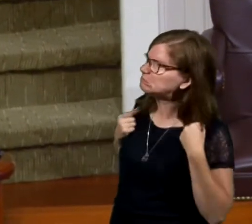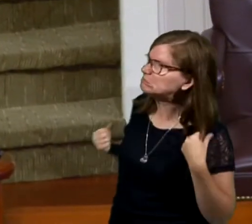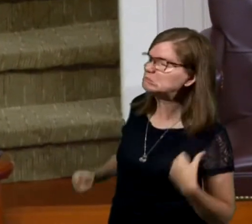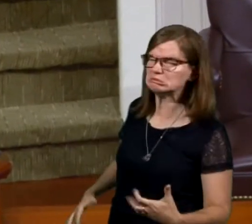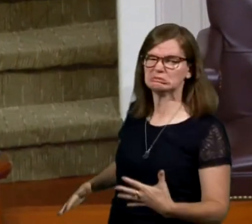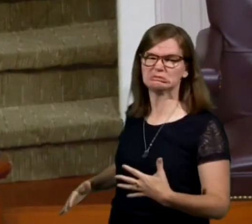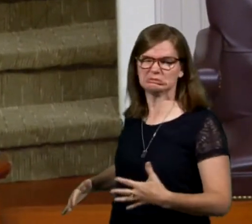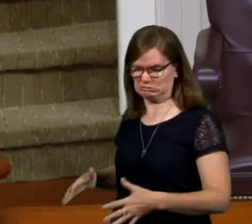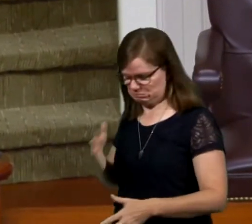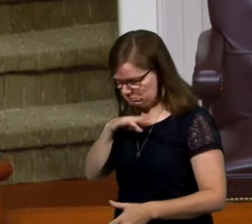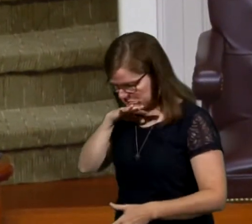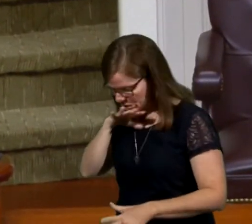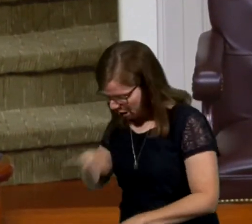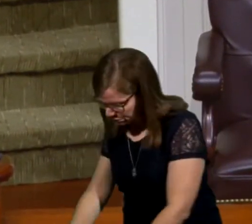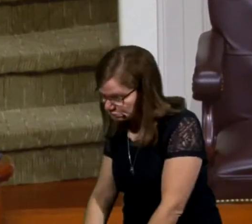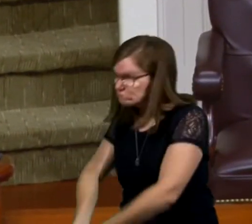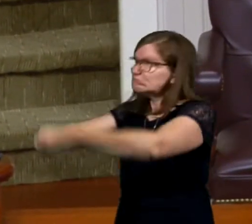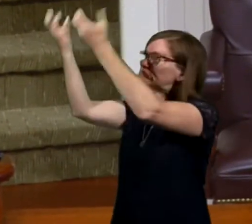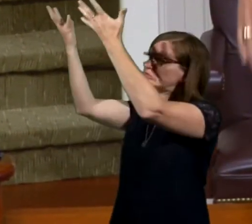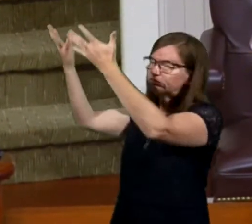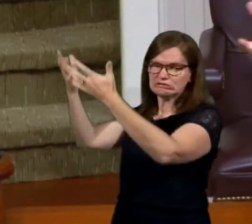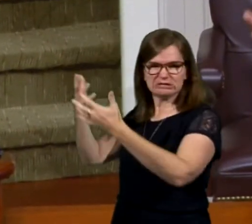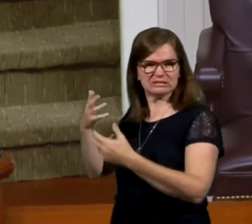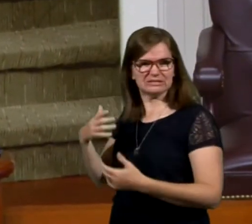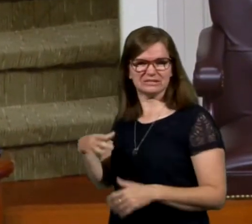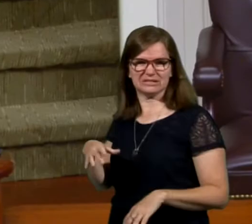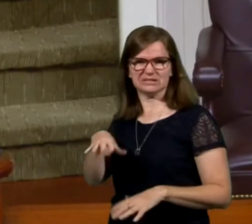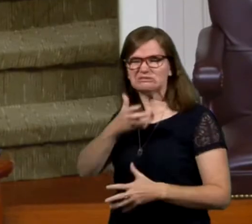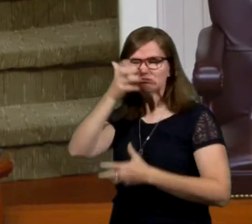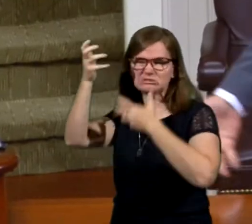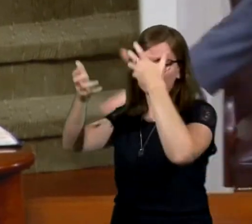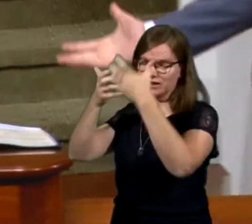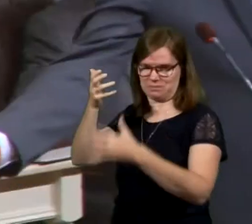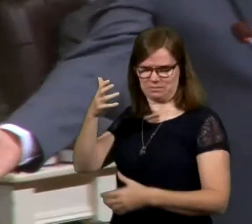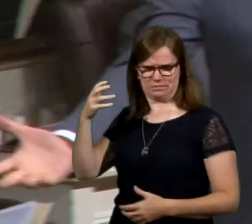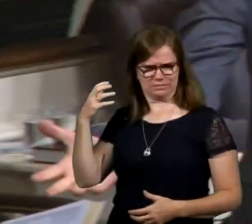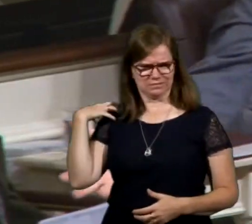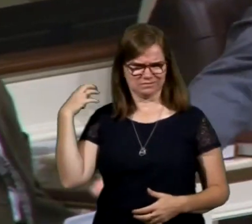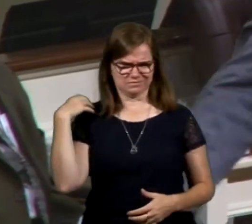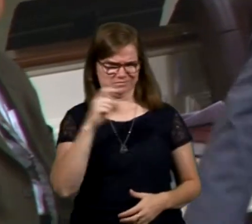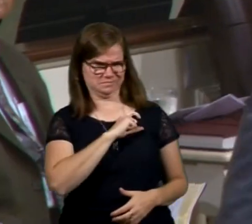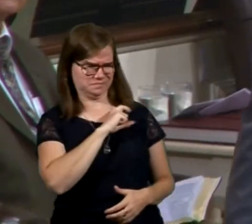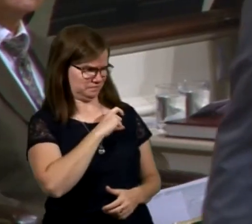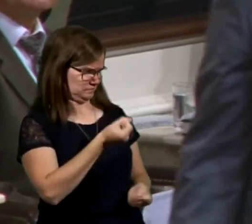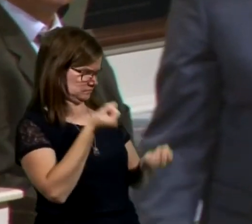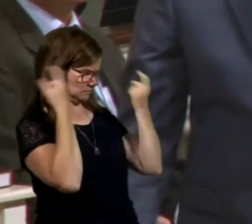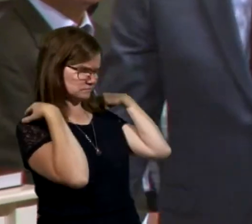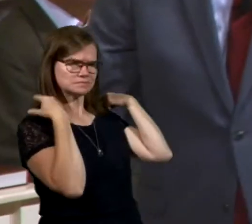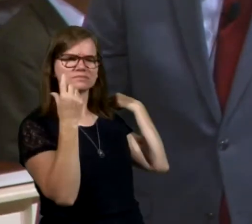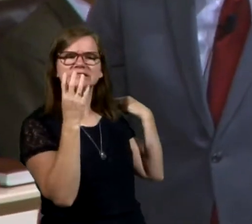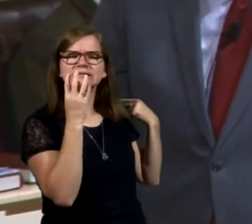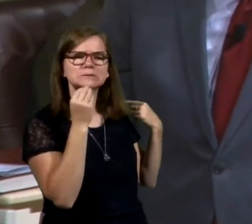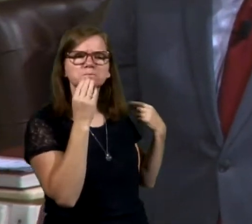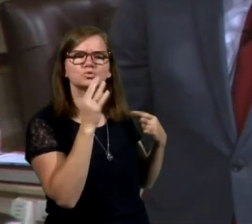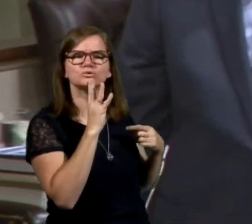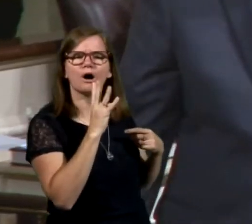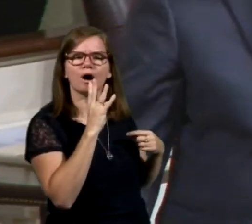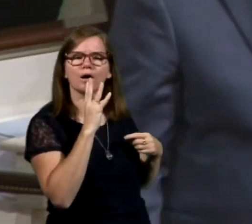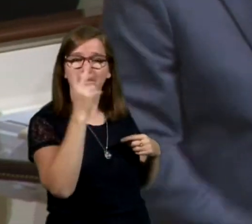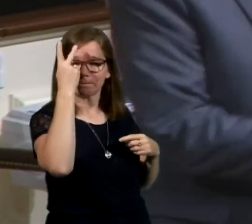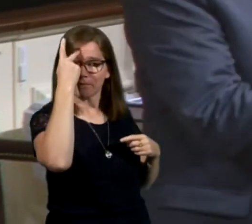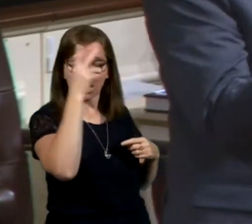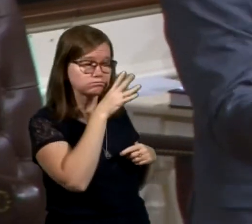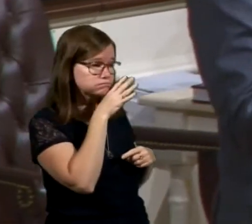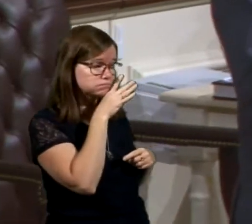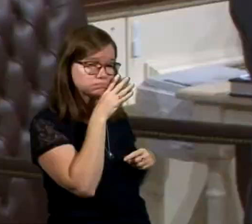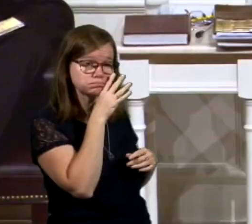beat up the dust and yell and scream. And boy, the chief captain didn't know what happened. He wasn't speaking Hebrew. didn't know Hebrew. And